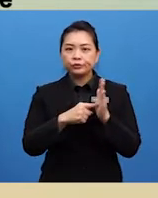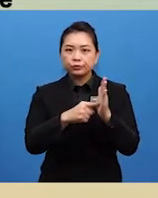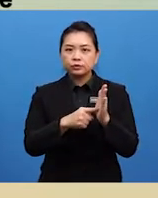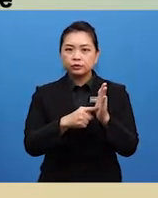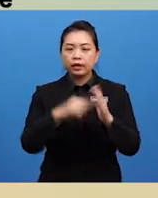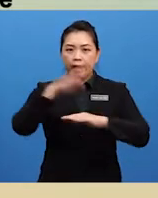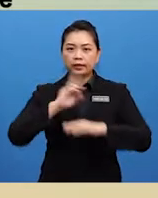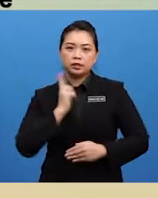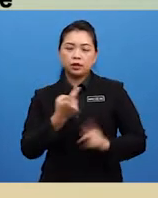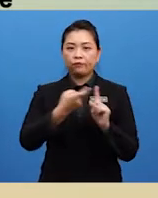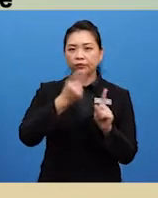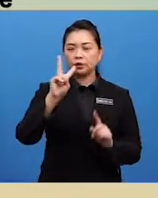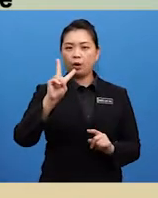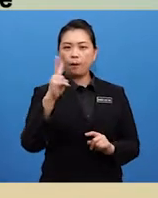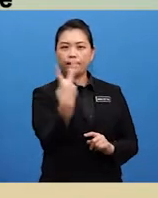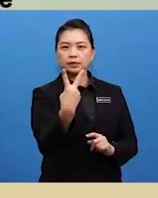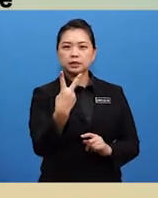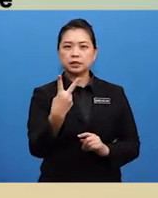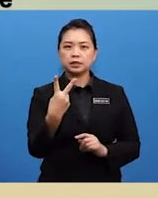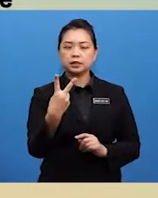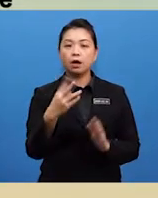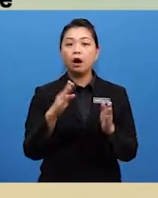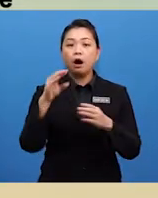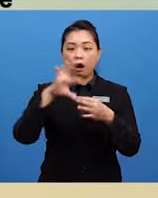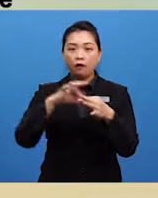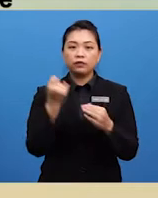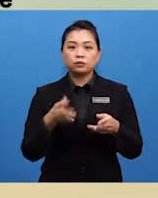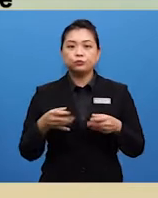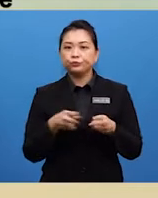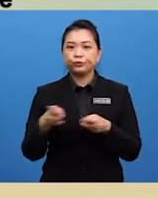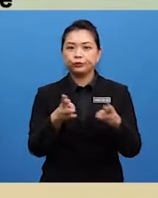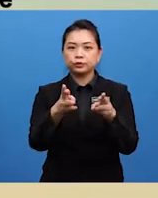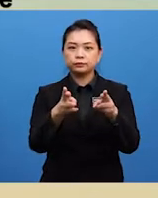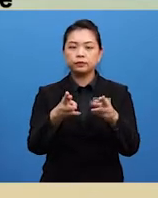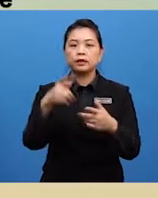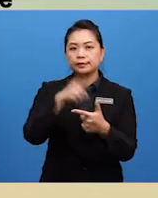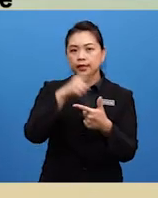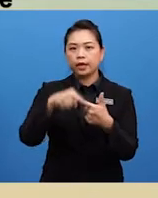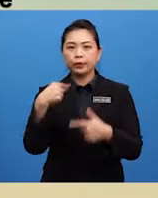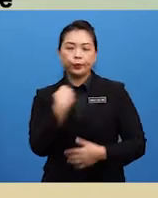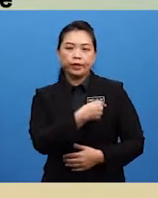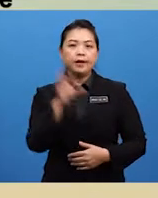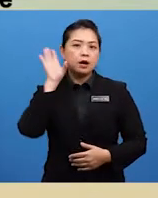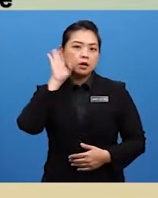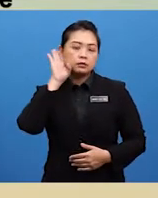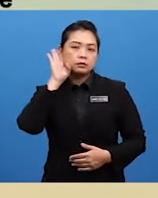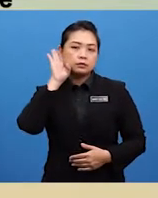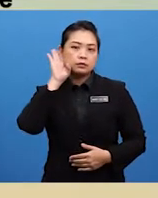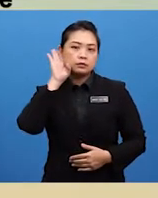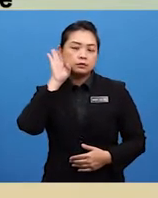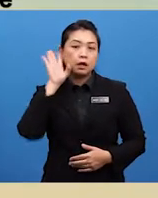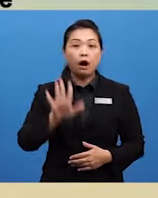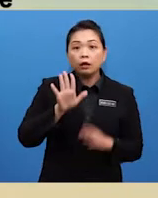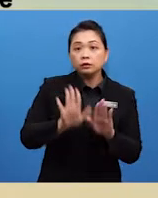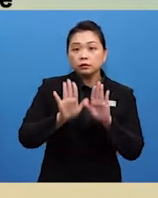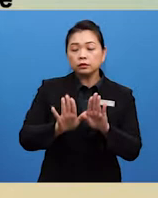directly at us from the opposite side of the road. Then we heard a loud honk.